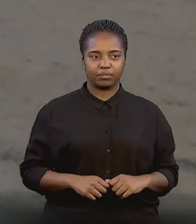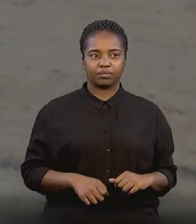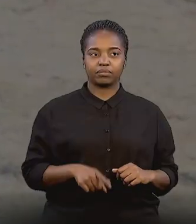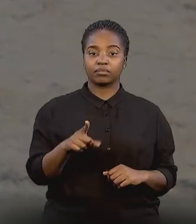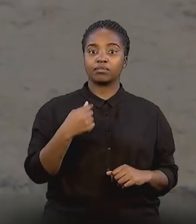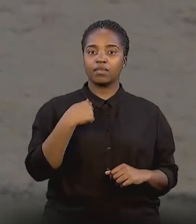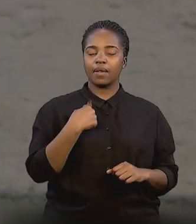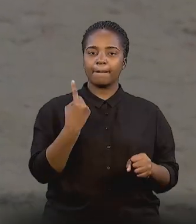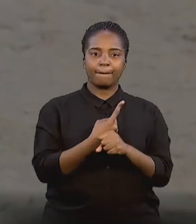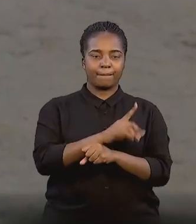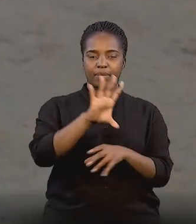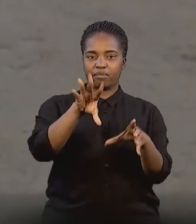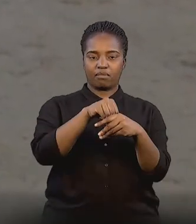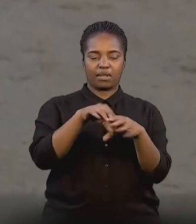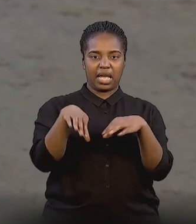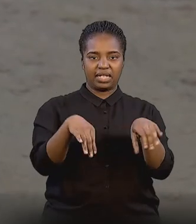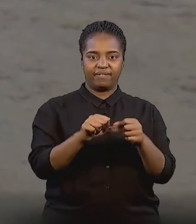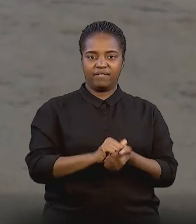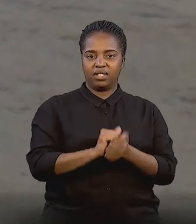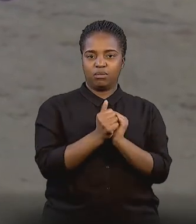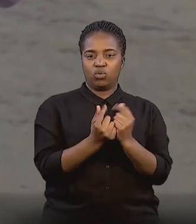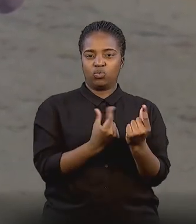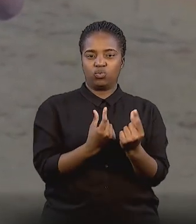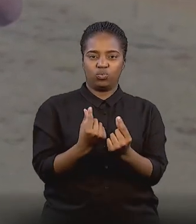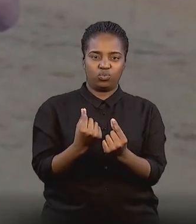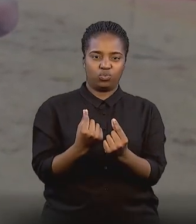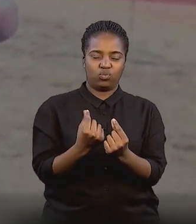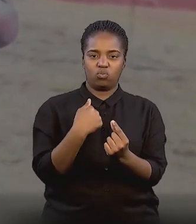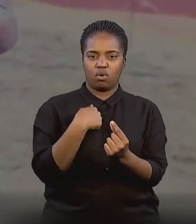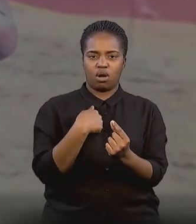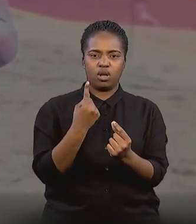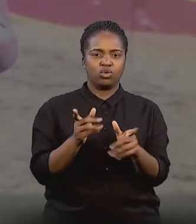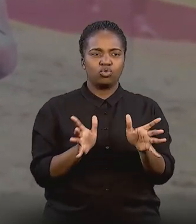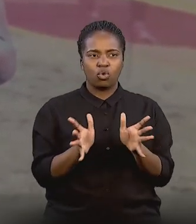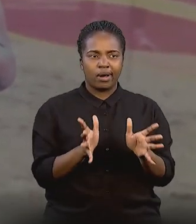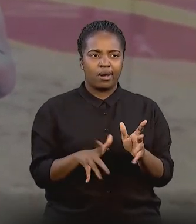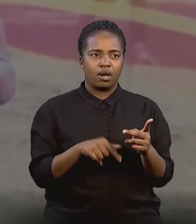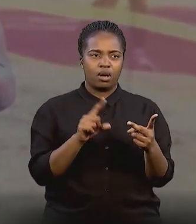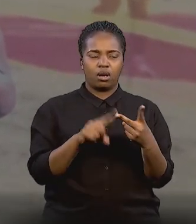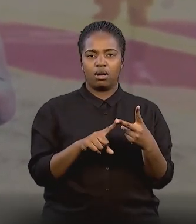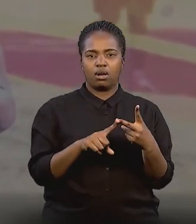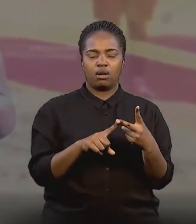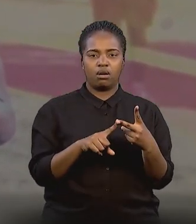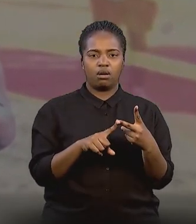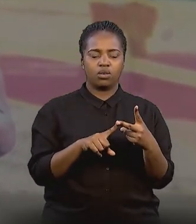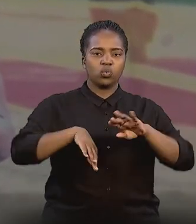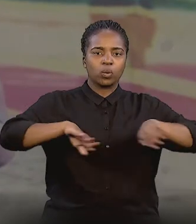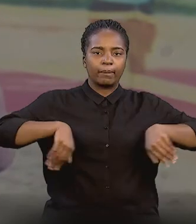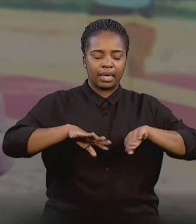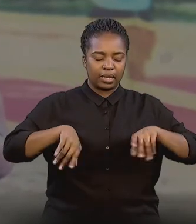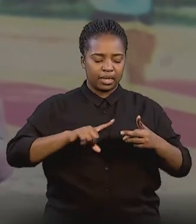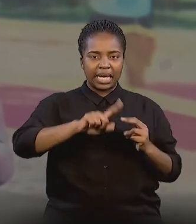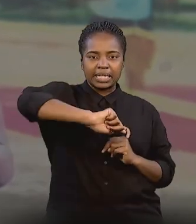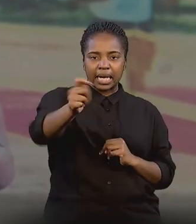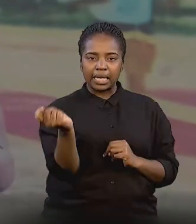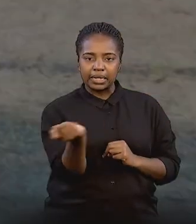I've always been an active person playing sports. I used to play sports from soccer, cross-country, swimming,